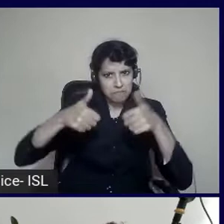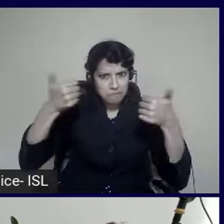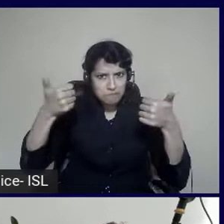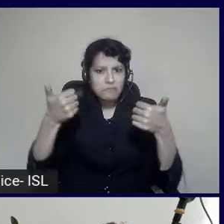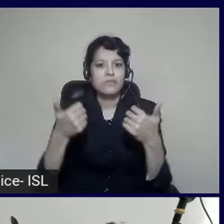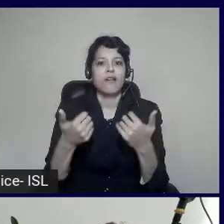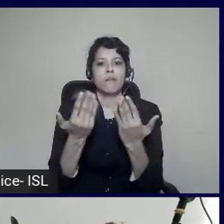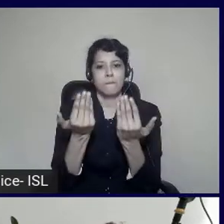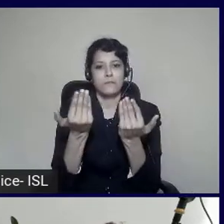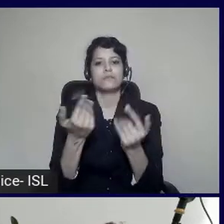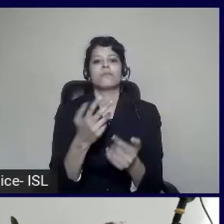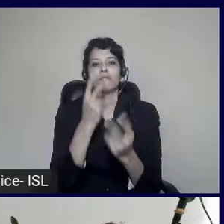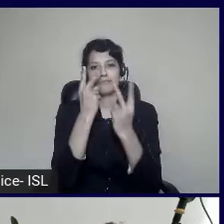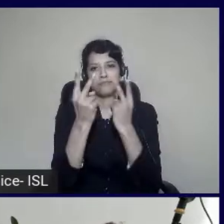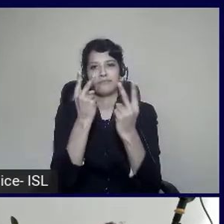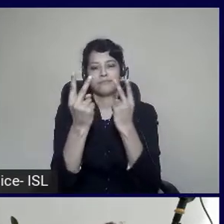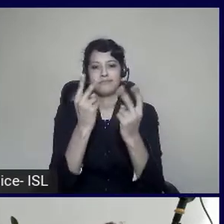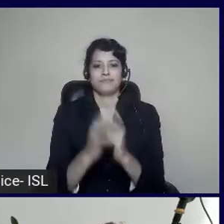and DevOps.